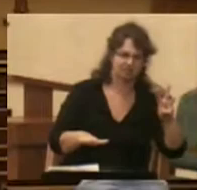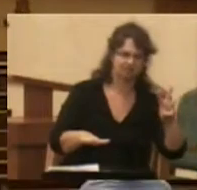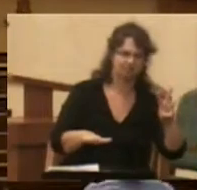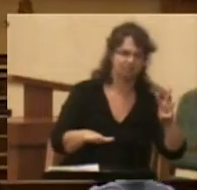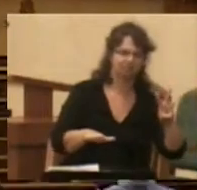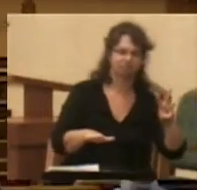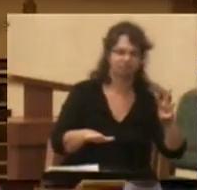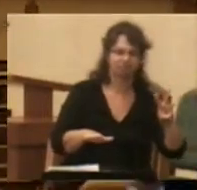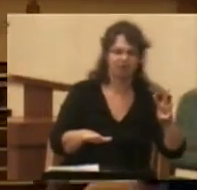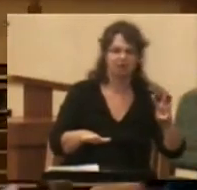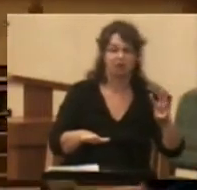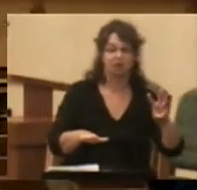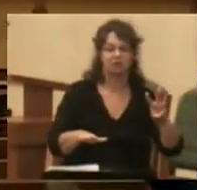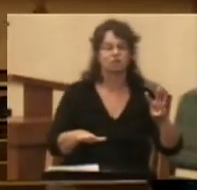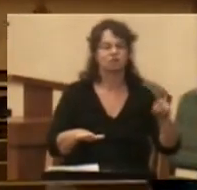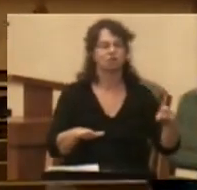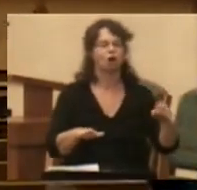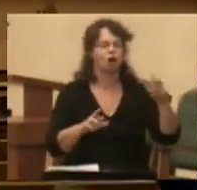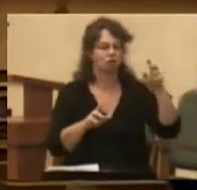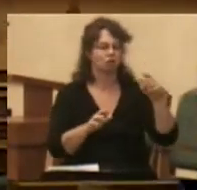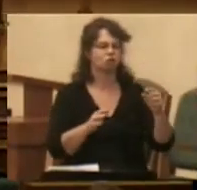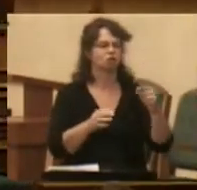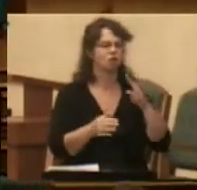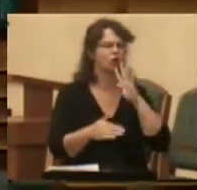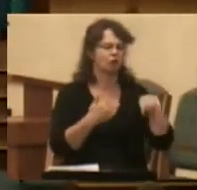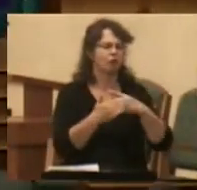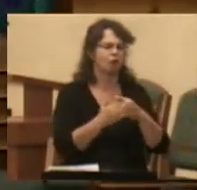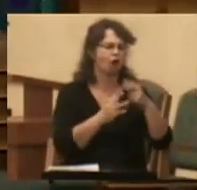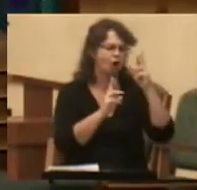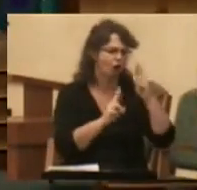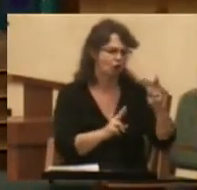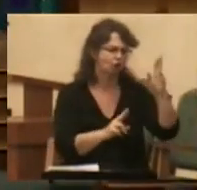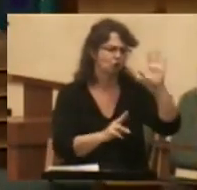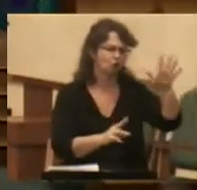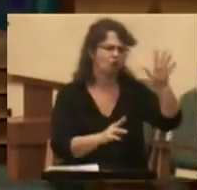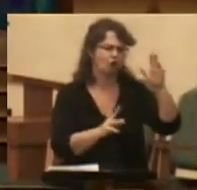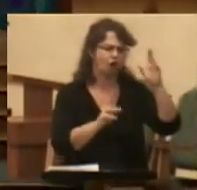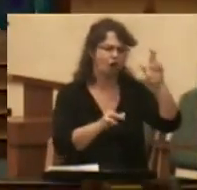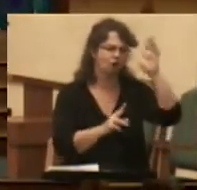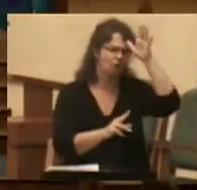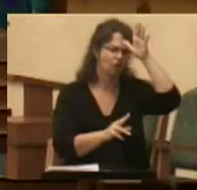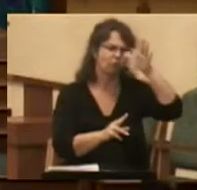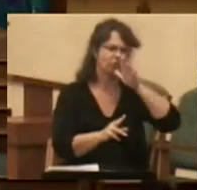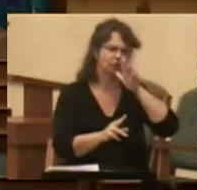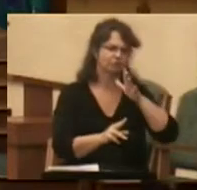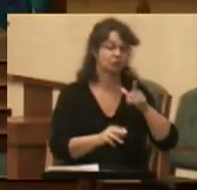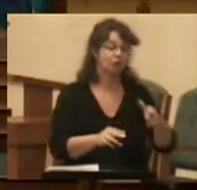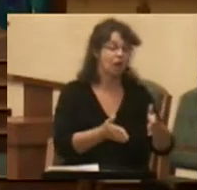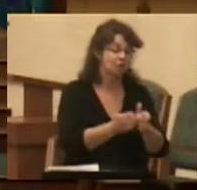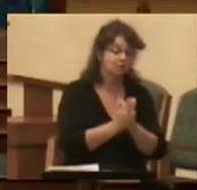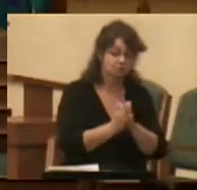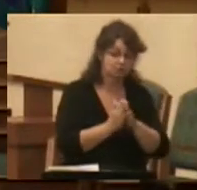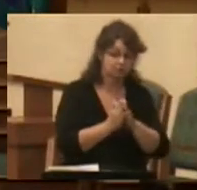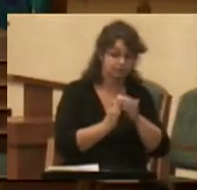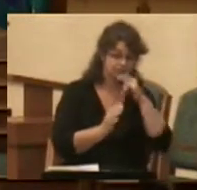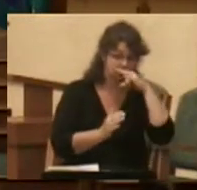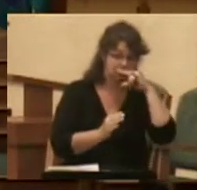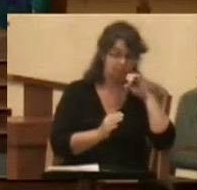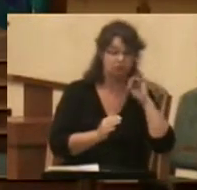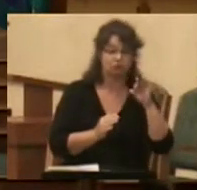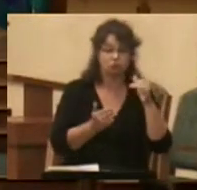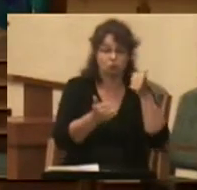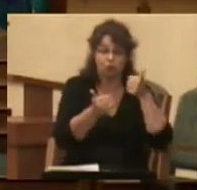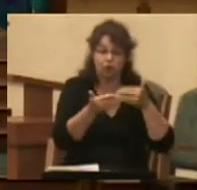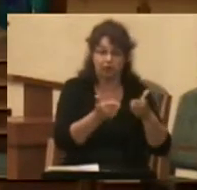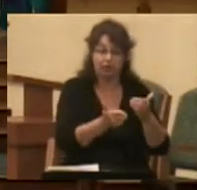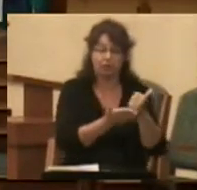on honor your father and your mother and asked the kids if there was a commandment that helped them in the way they